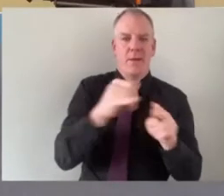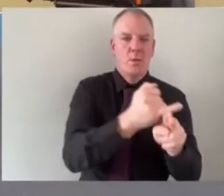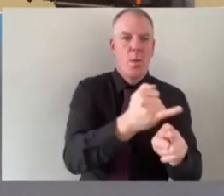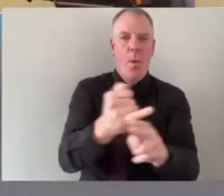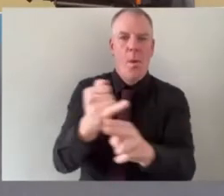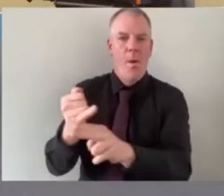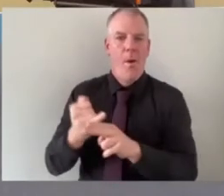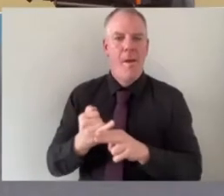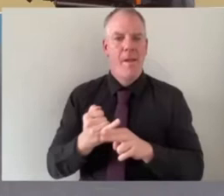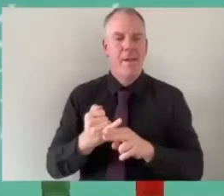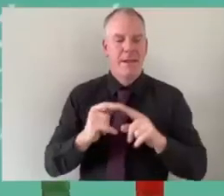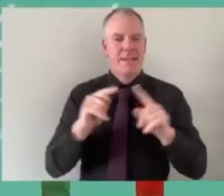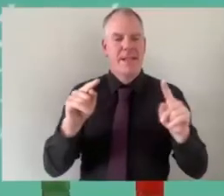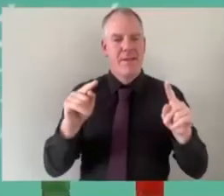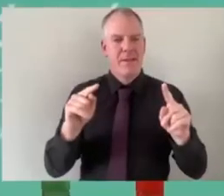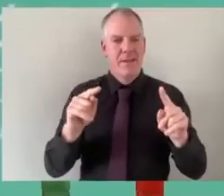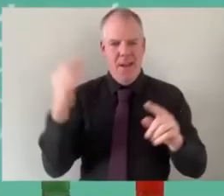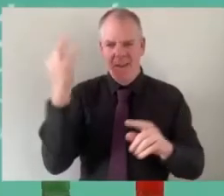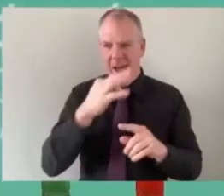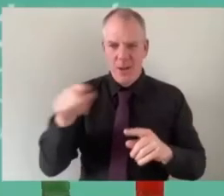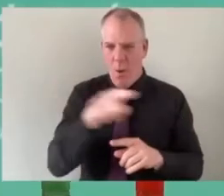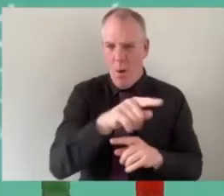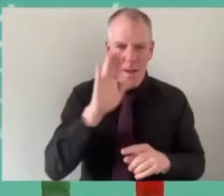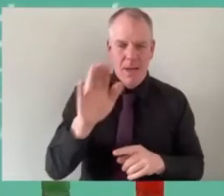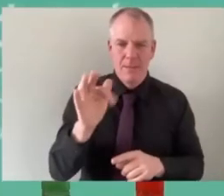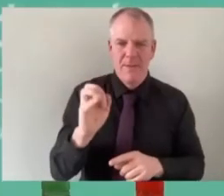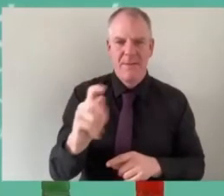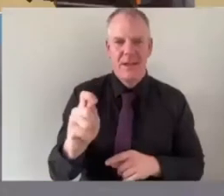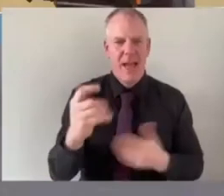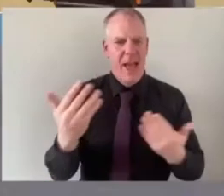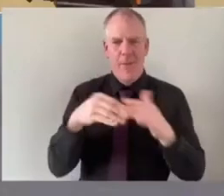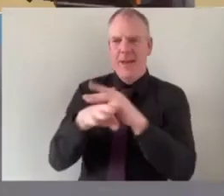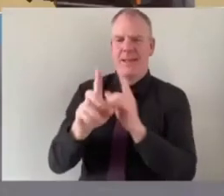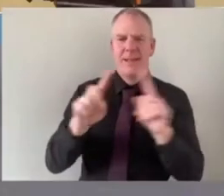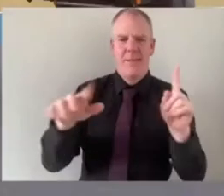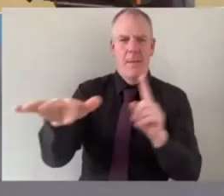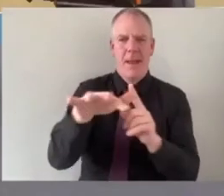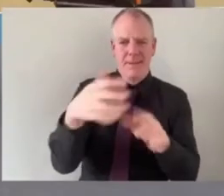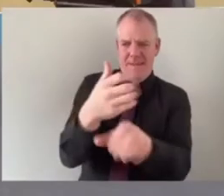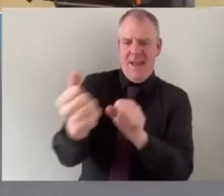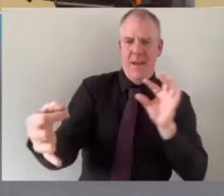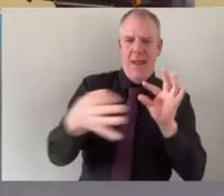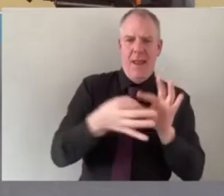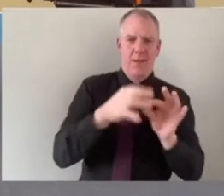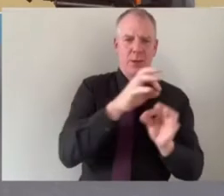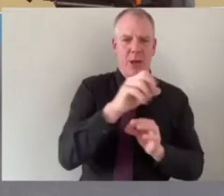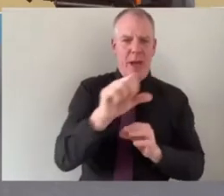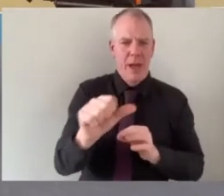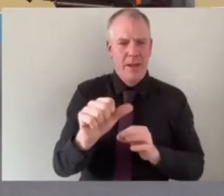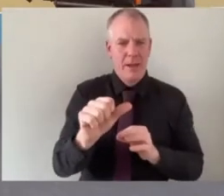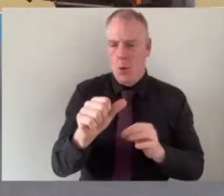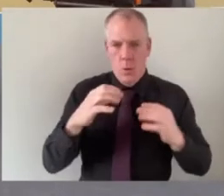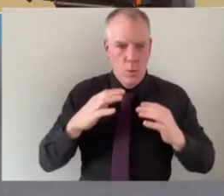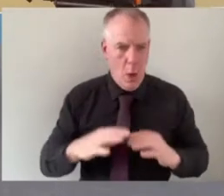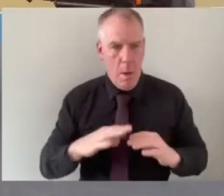a new kind of it's totally fine as long as you're all fit like how are you going into different places who would never have identified with ga or play ga or didn't even want to be near